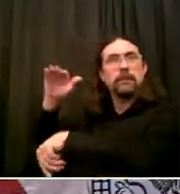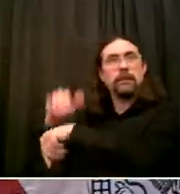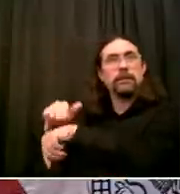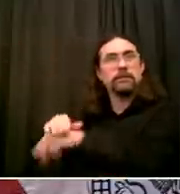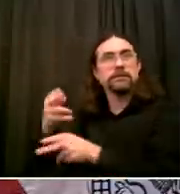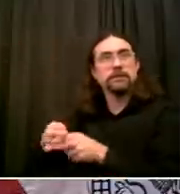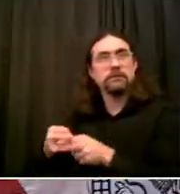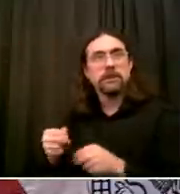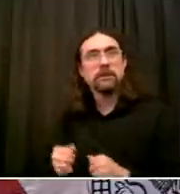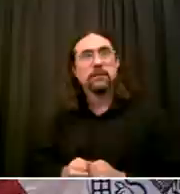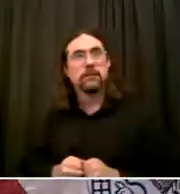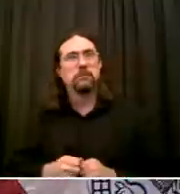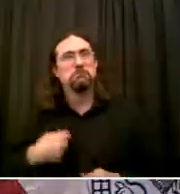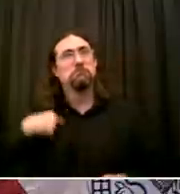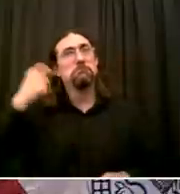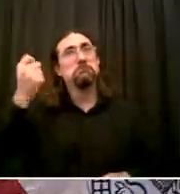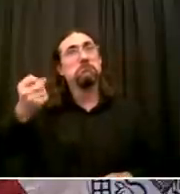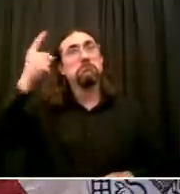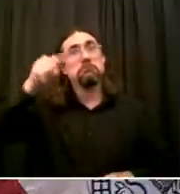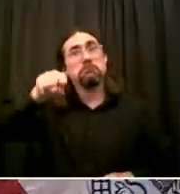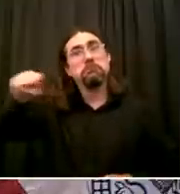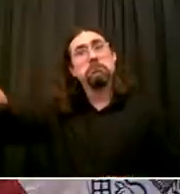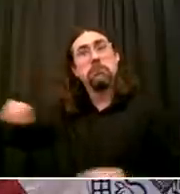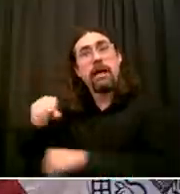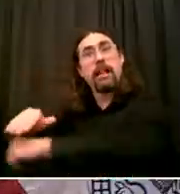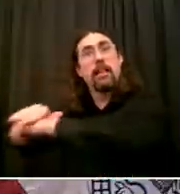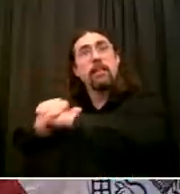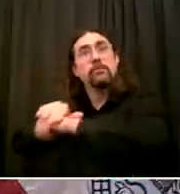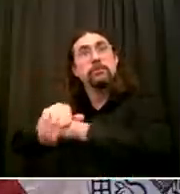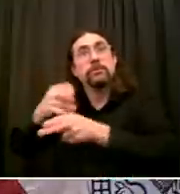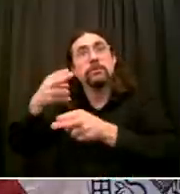a colonial power for freedom And own a slave at the same time